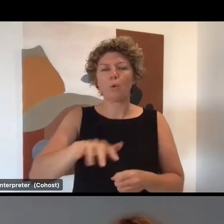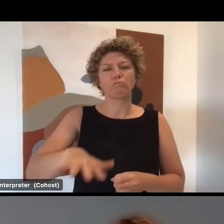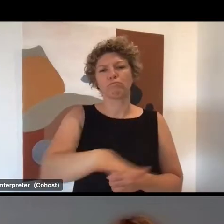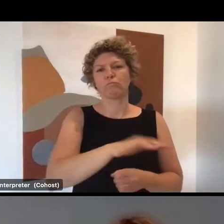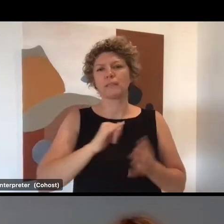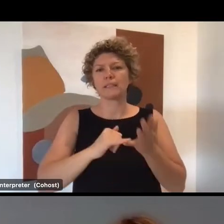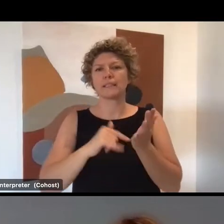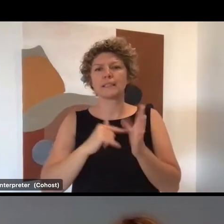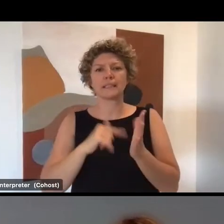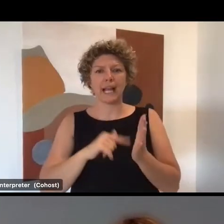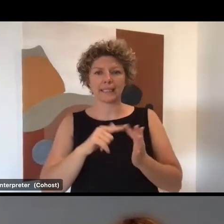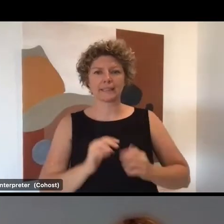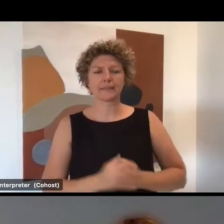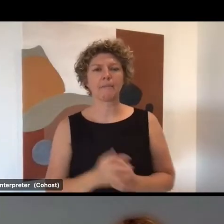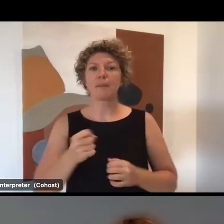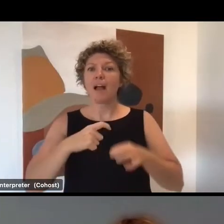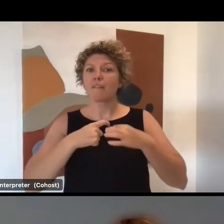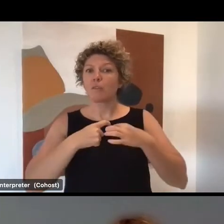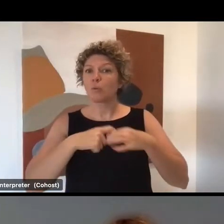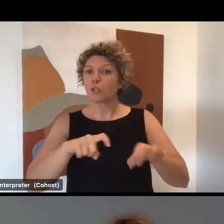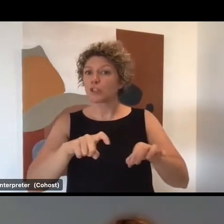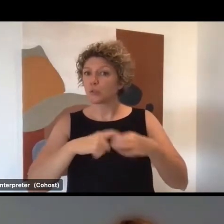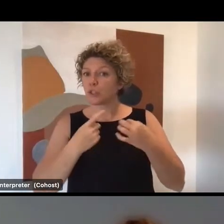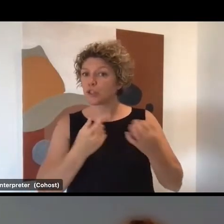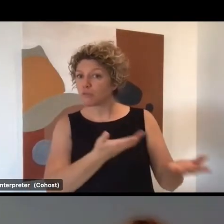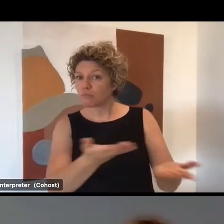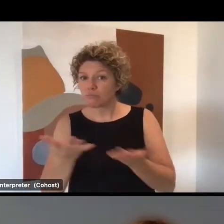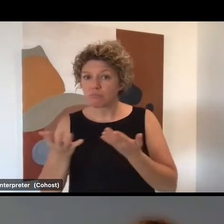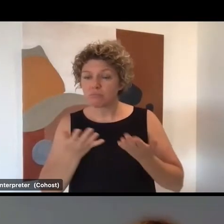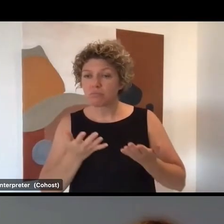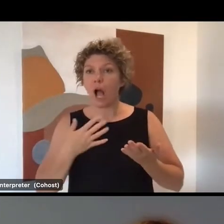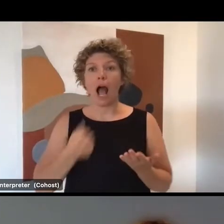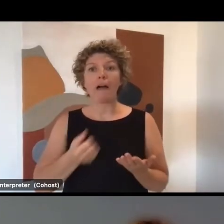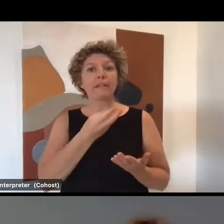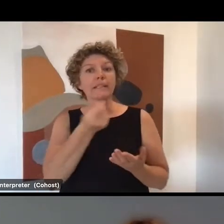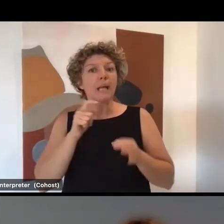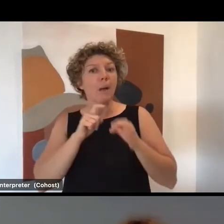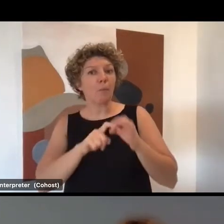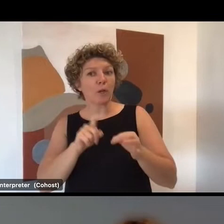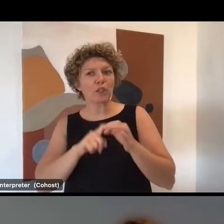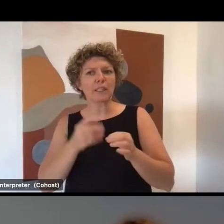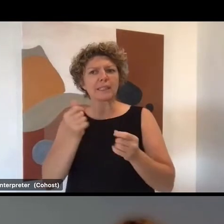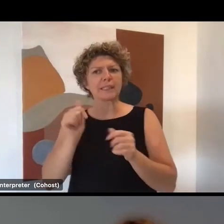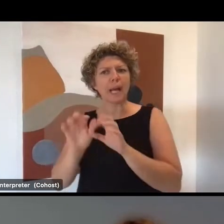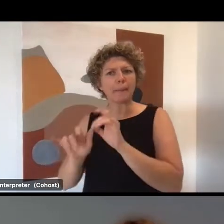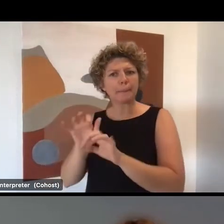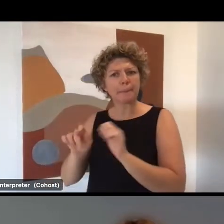It's question and answer time. I've got a couple of questions to follow up that have been in the chat.